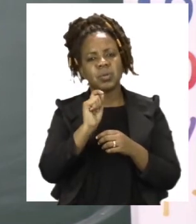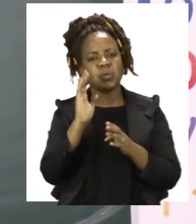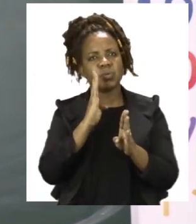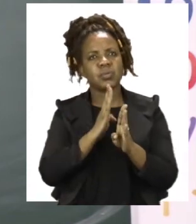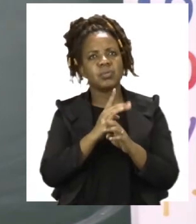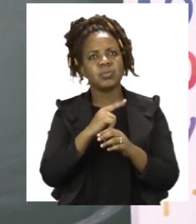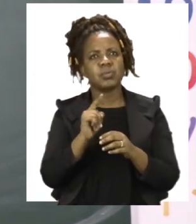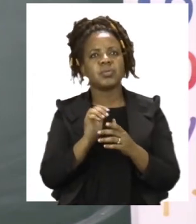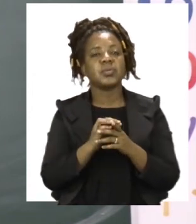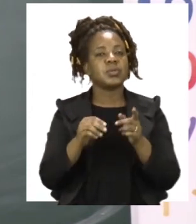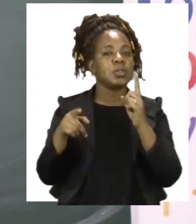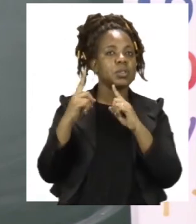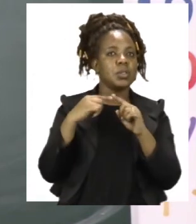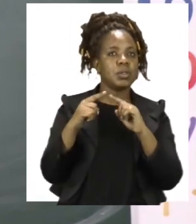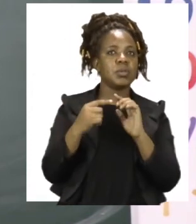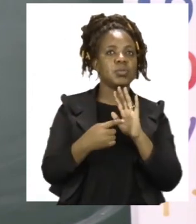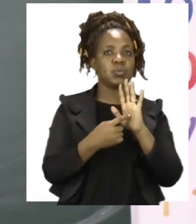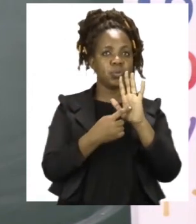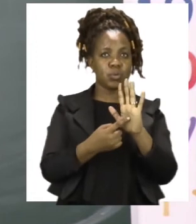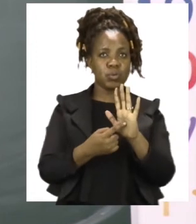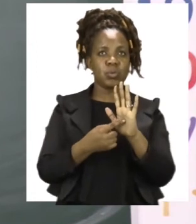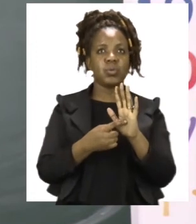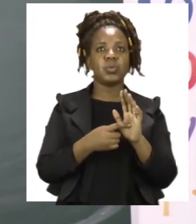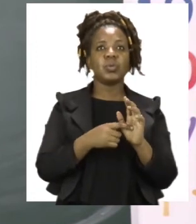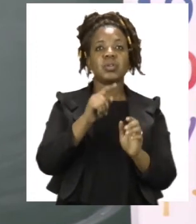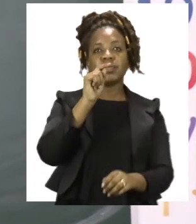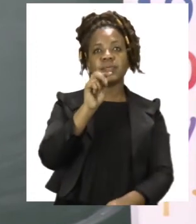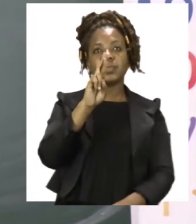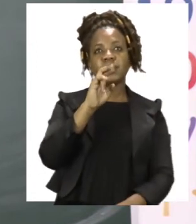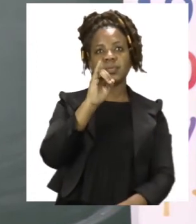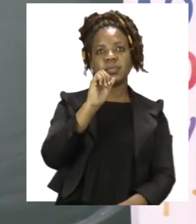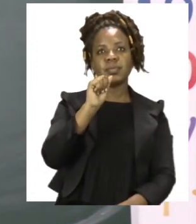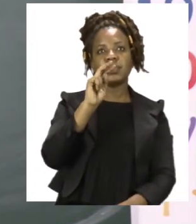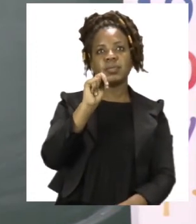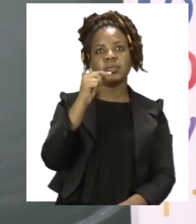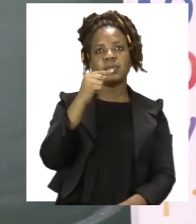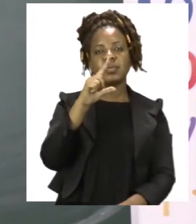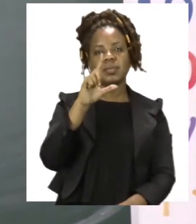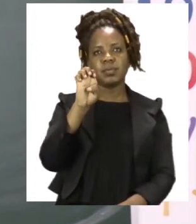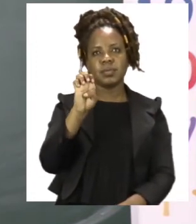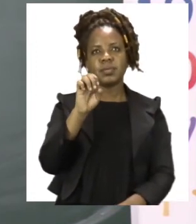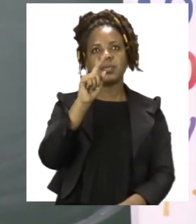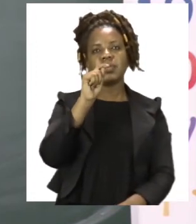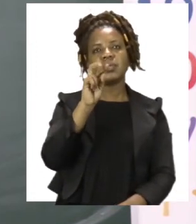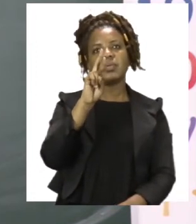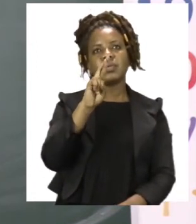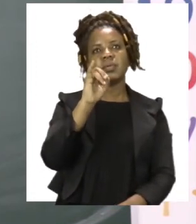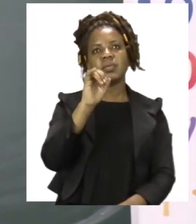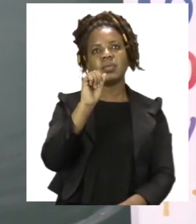you the cards again. Once we have a triangle. Triangle.